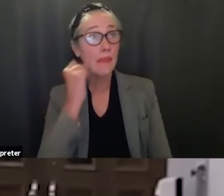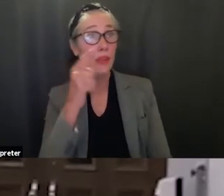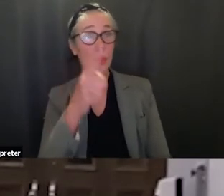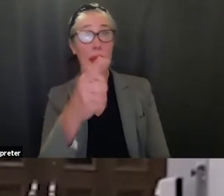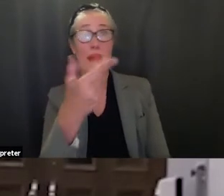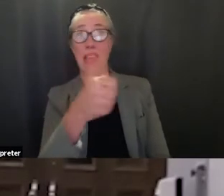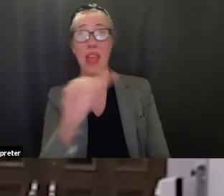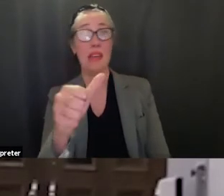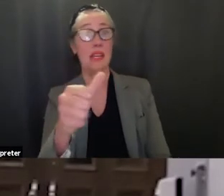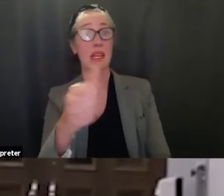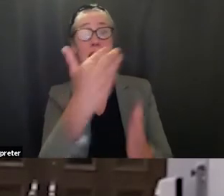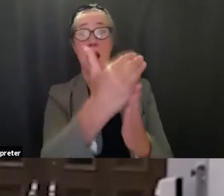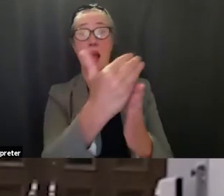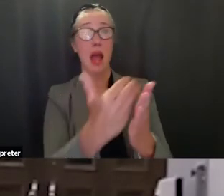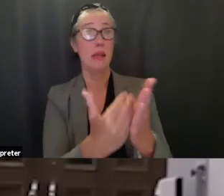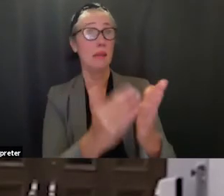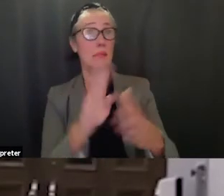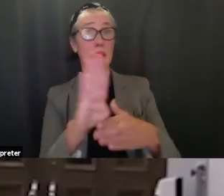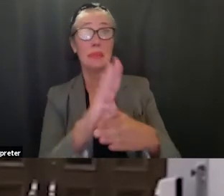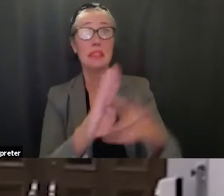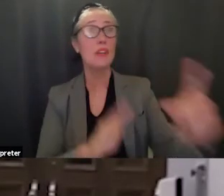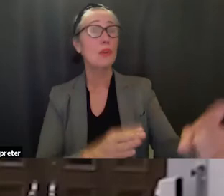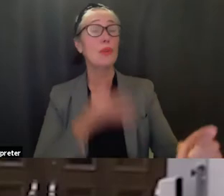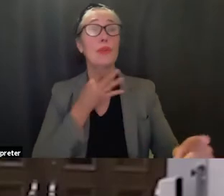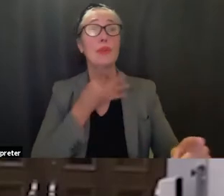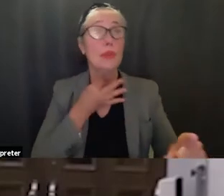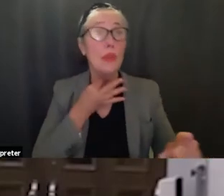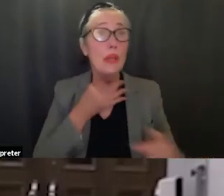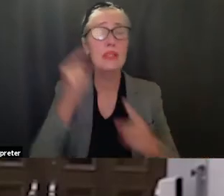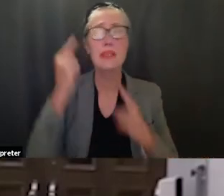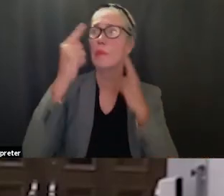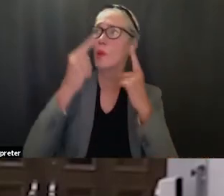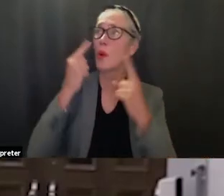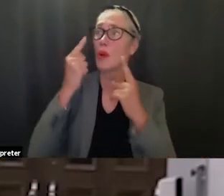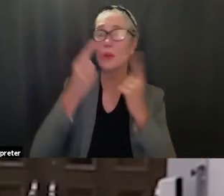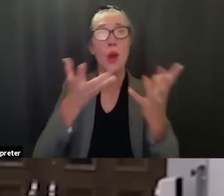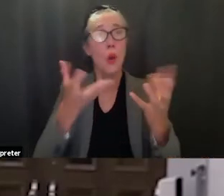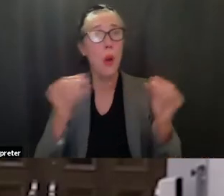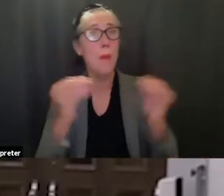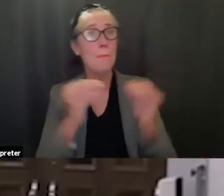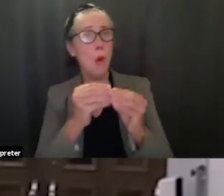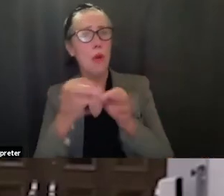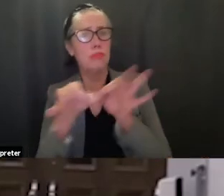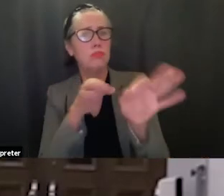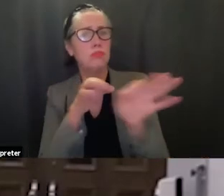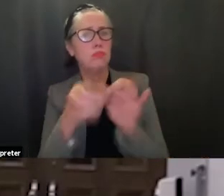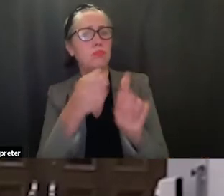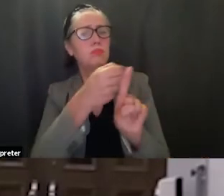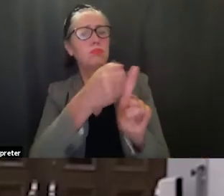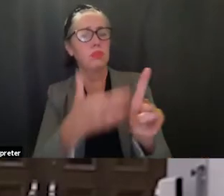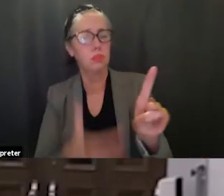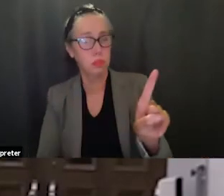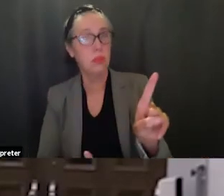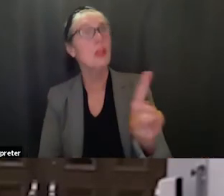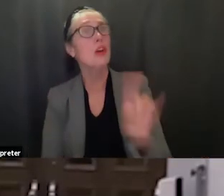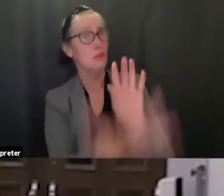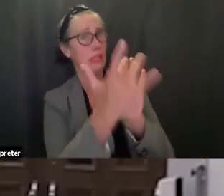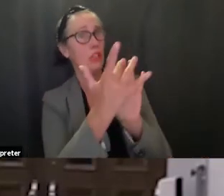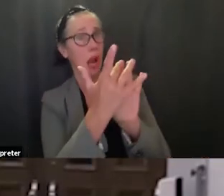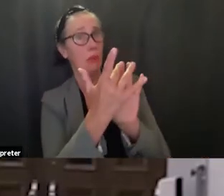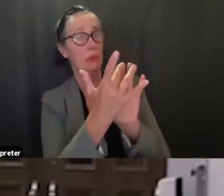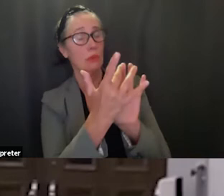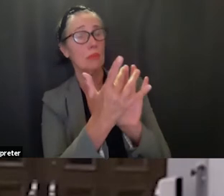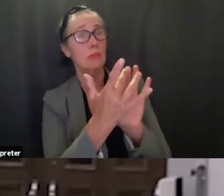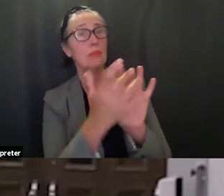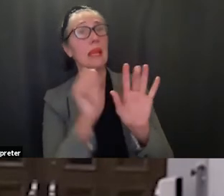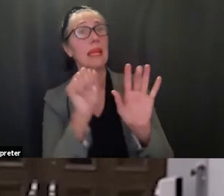items that you are um wondering about or would like to have a little more education about um to reach out to me and i can do you know